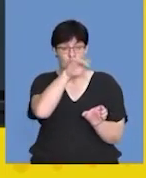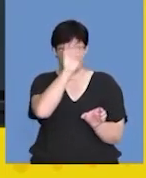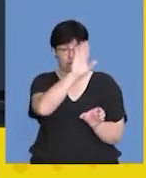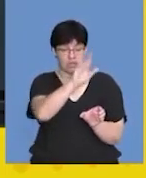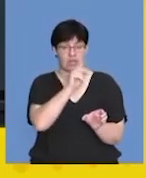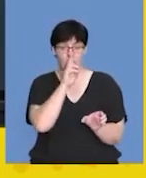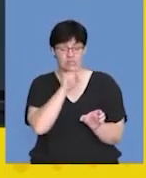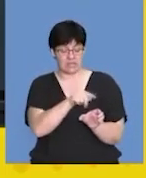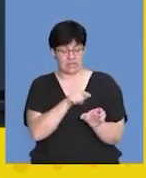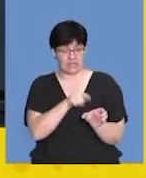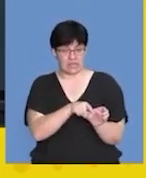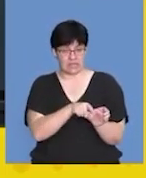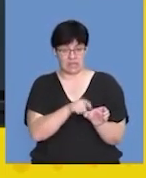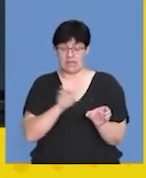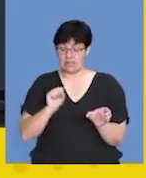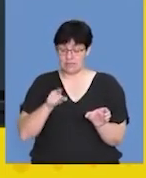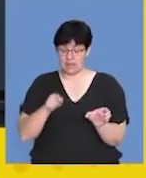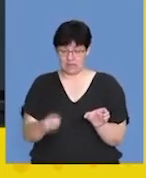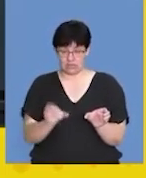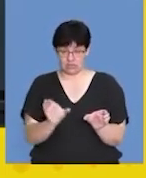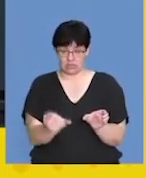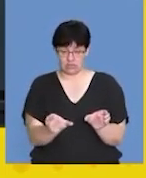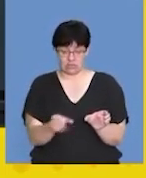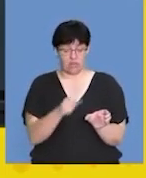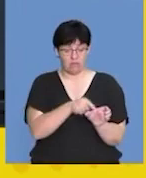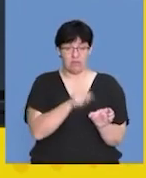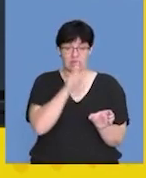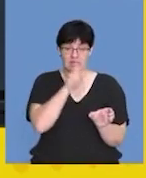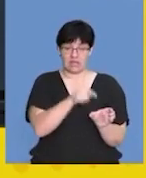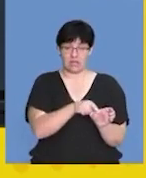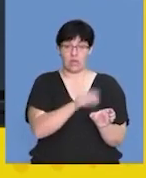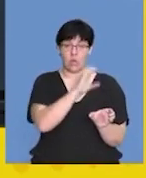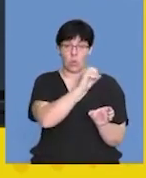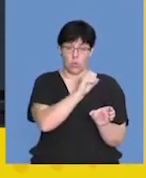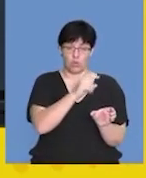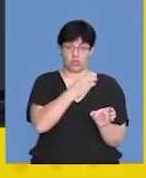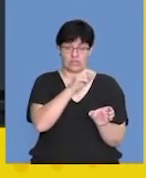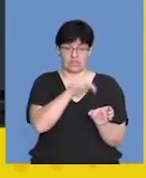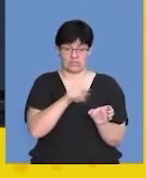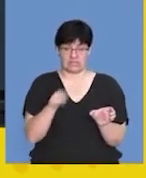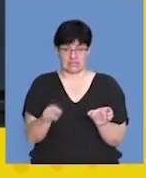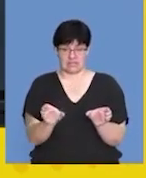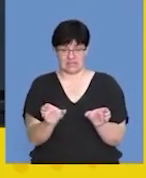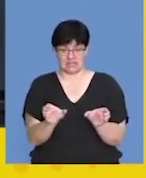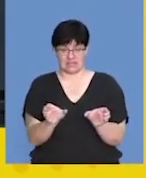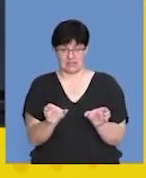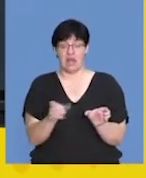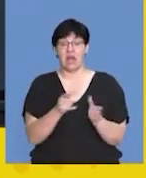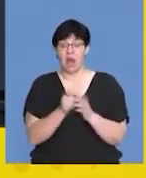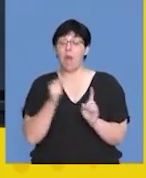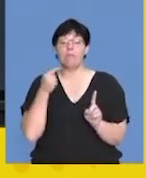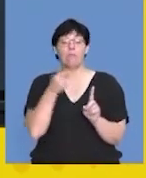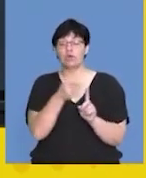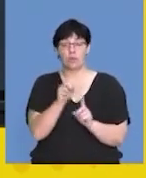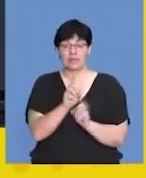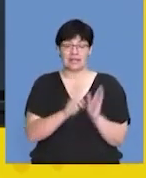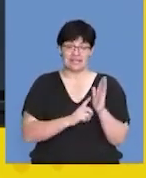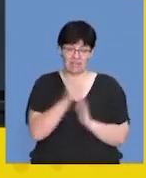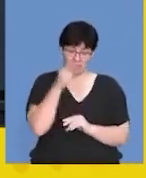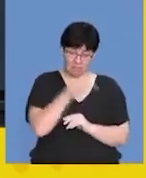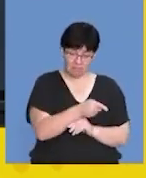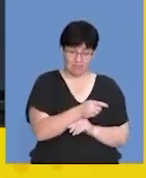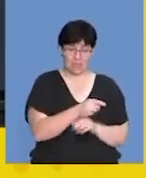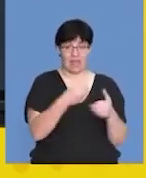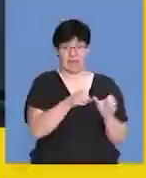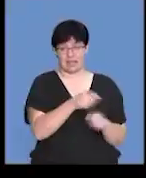We've seen the option of spermatogenesis. We've seen also an option of oogenesis, which specifically points to the development of